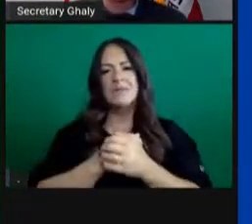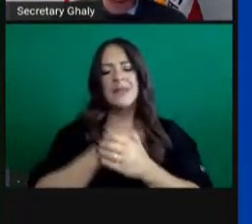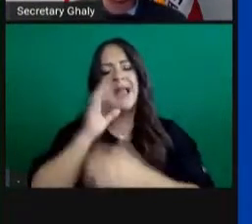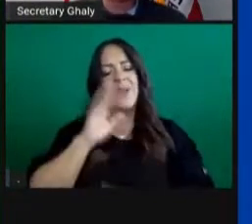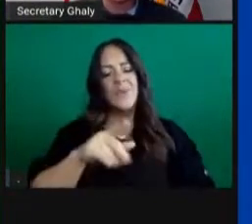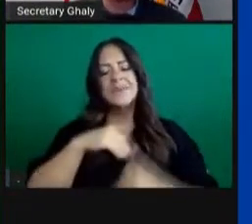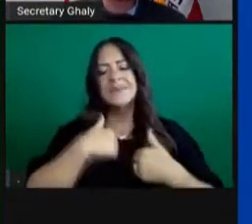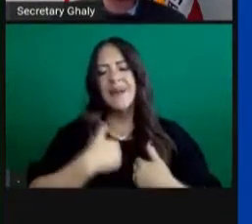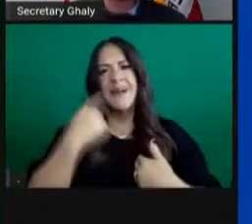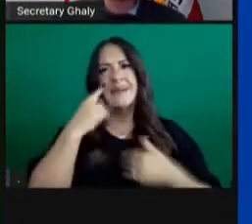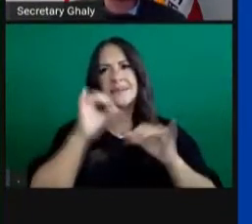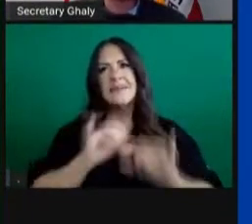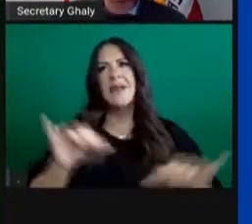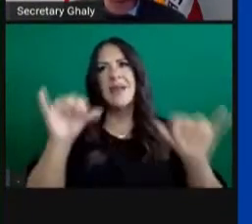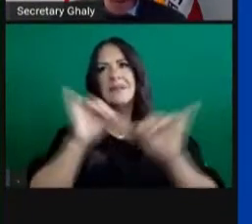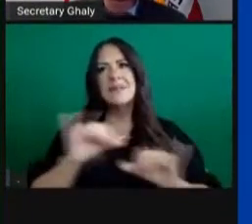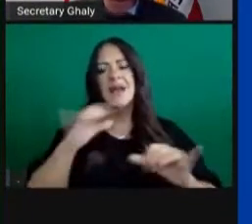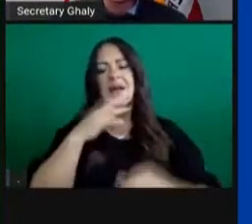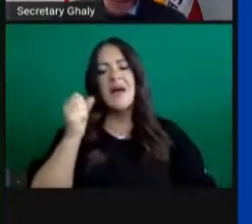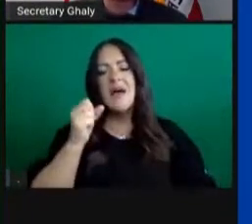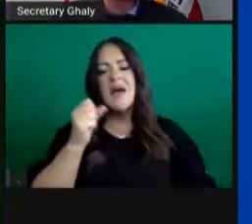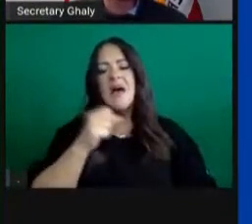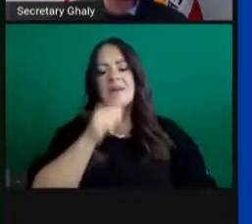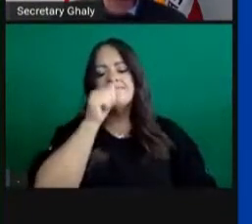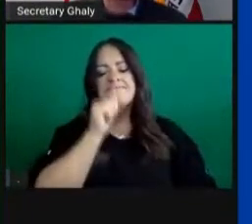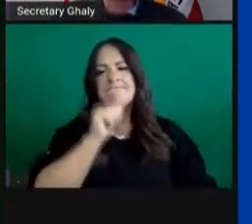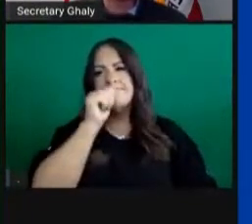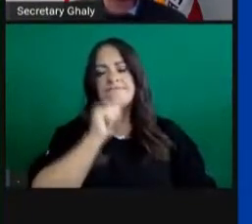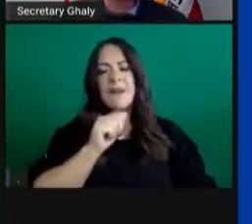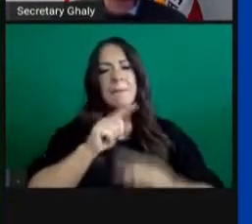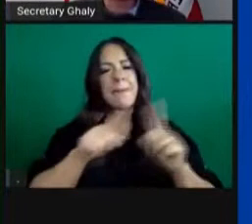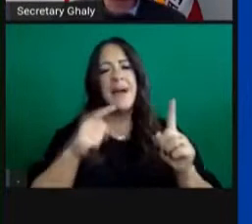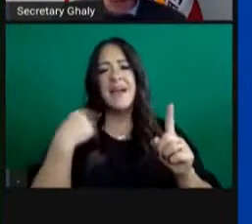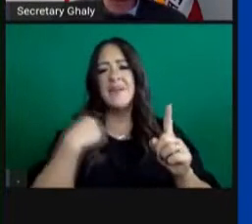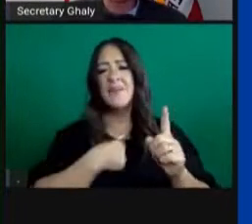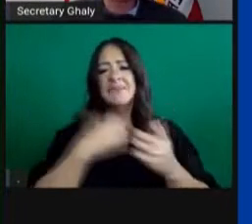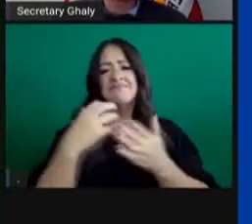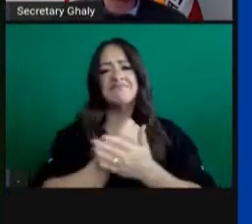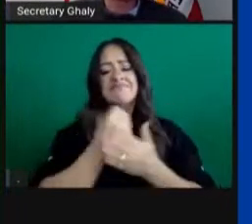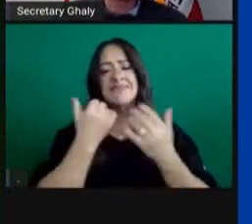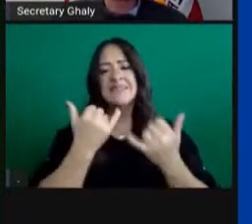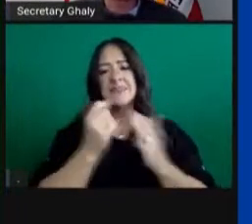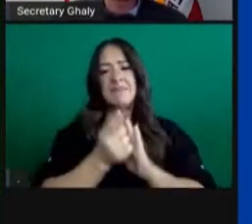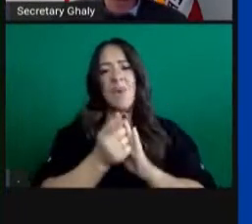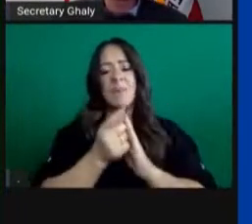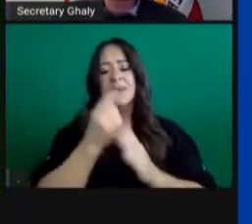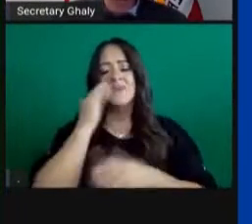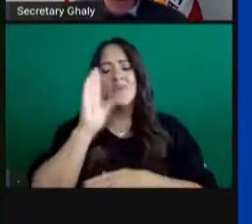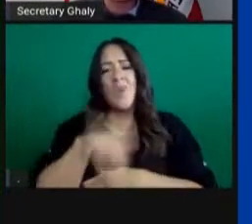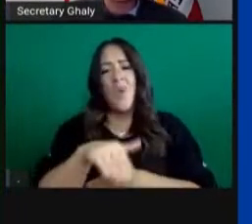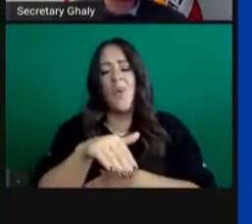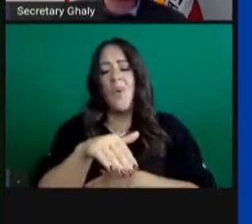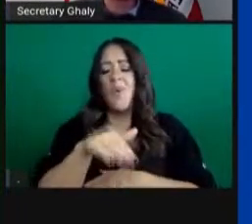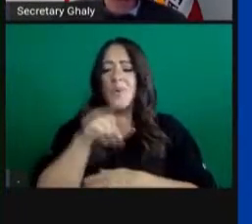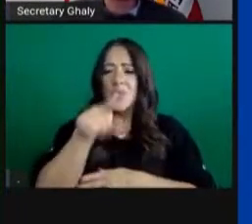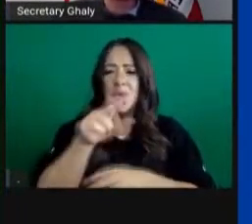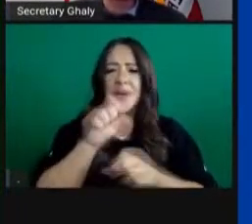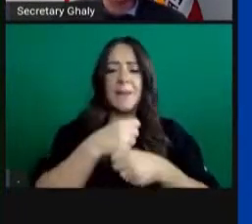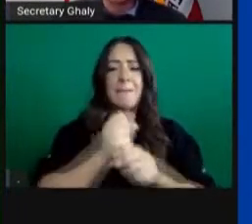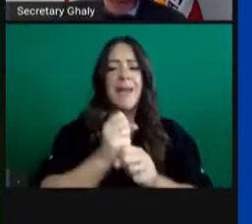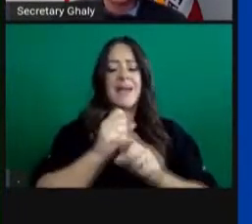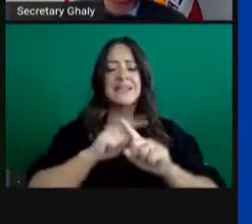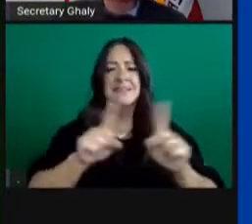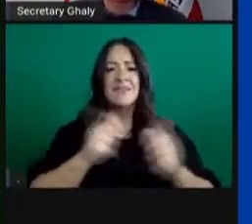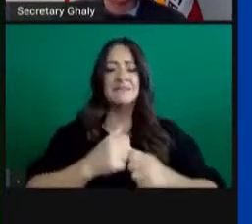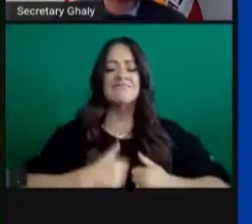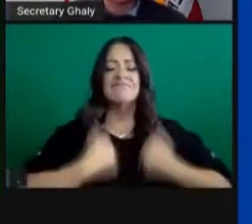tired of hearing it and tired of doing them, but we are in this moment where it can really make a difference that each of us has the